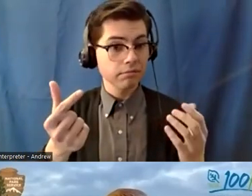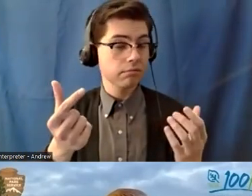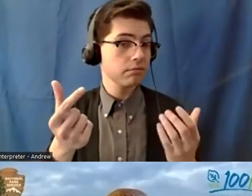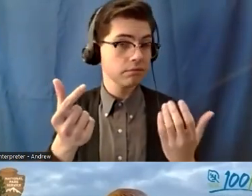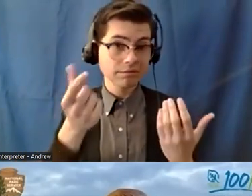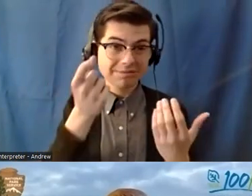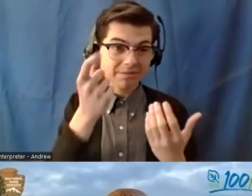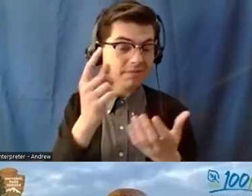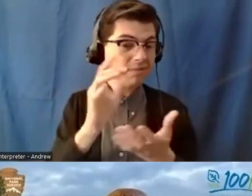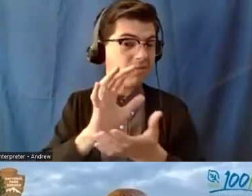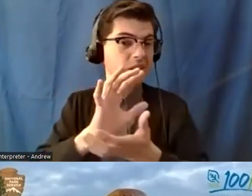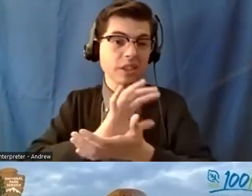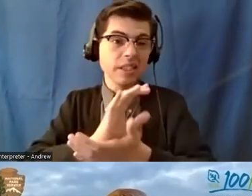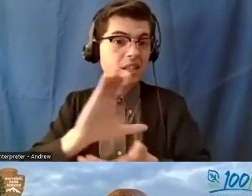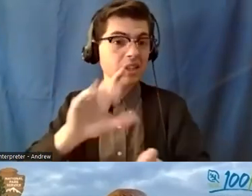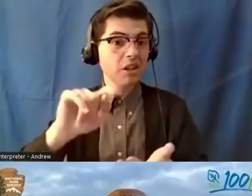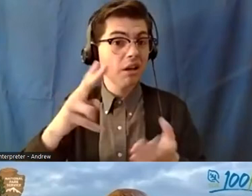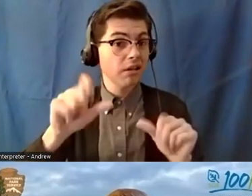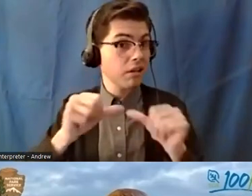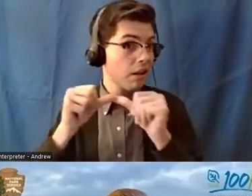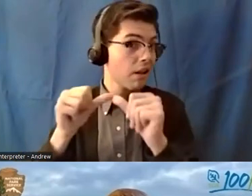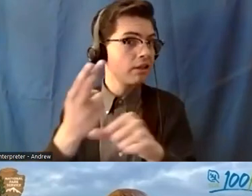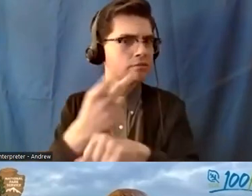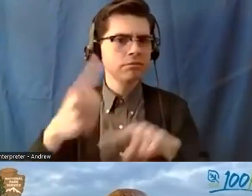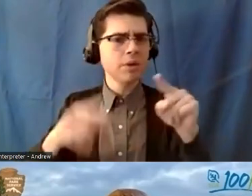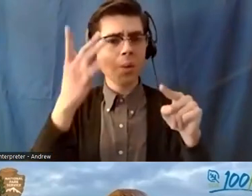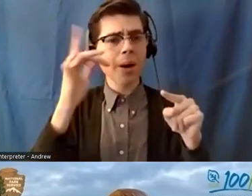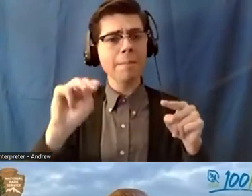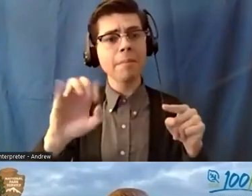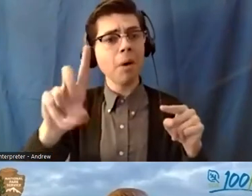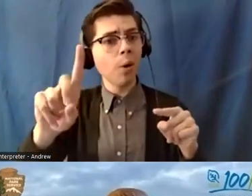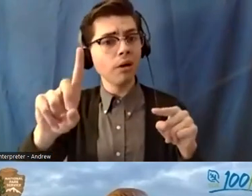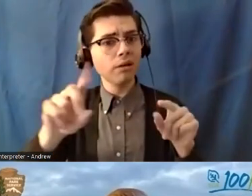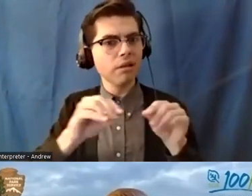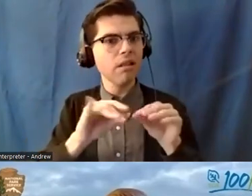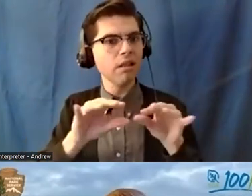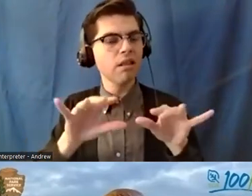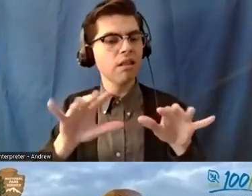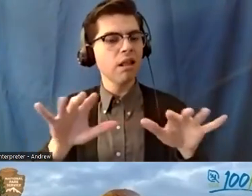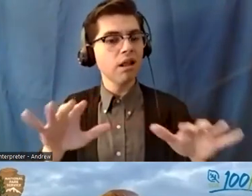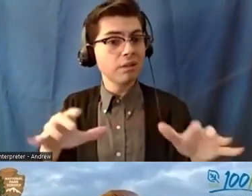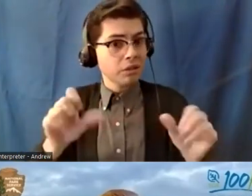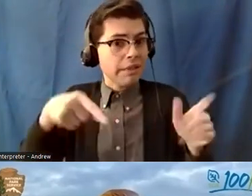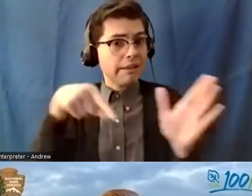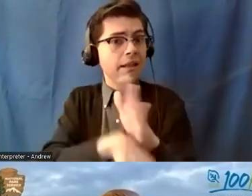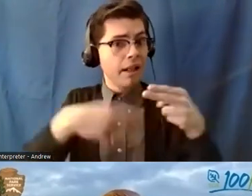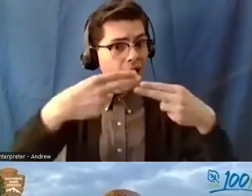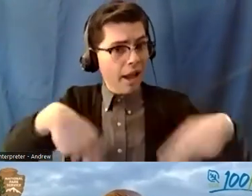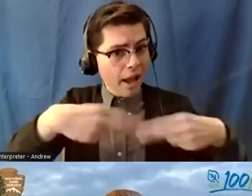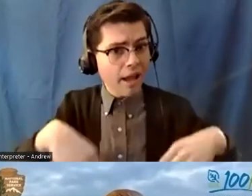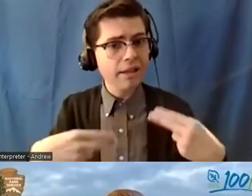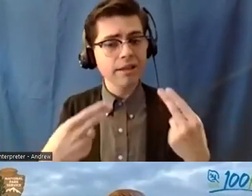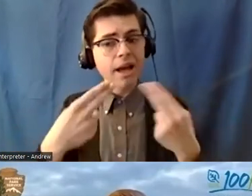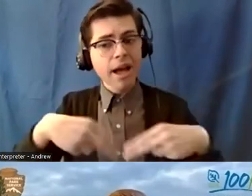so we got rid of the cheesecloth because it would kill a few eggs you know the mold spores would would go down and into